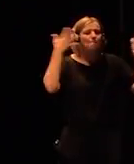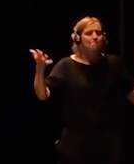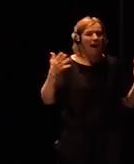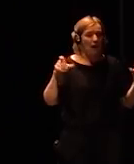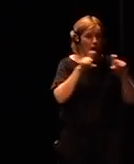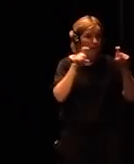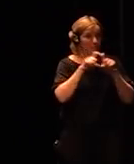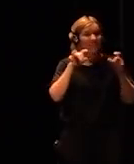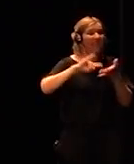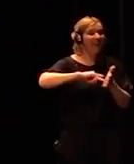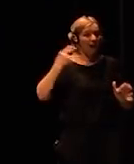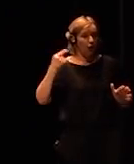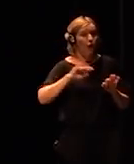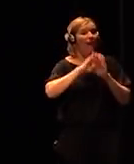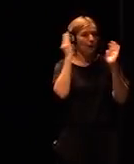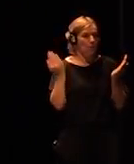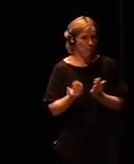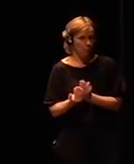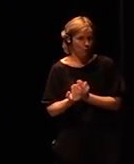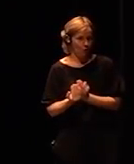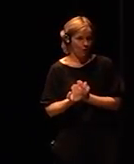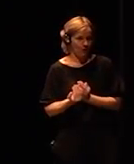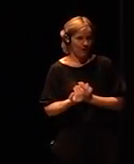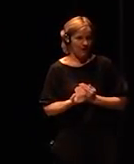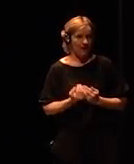money, has sold 2.4 billion iPhones.